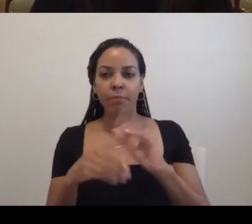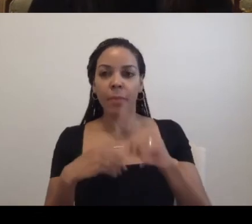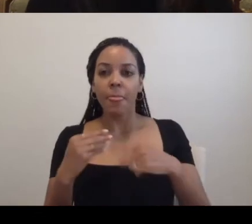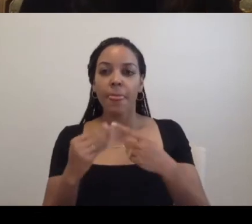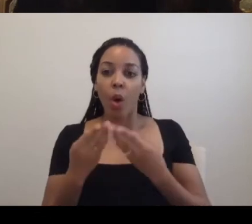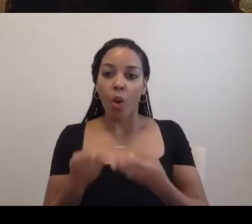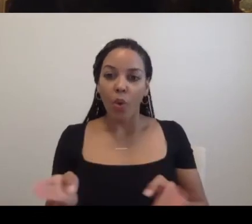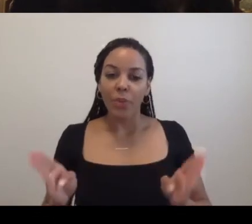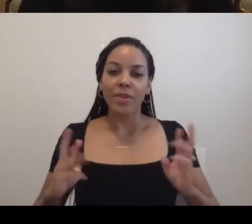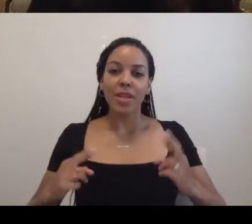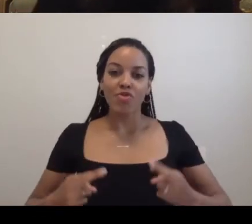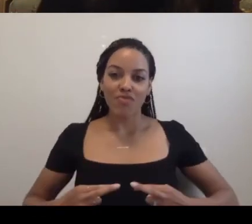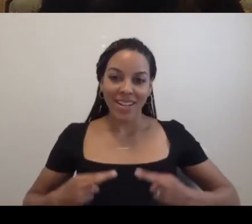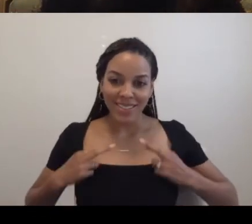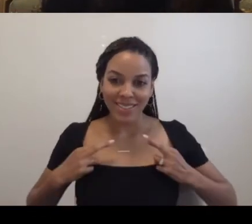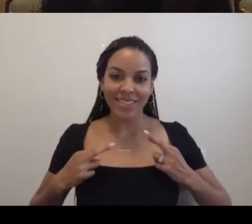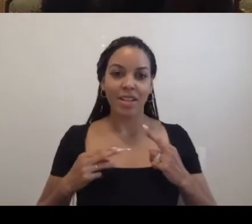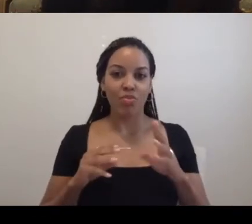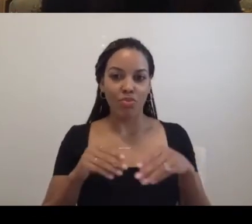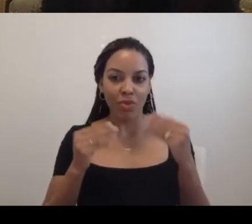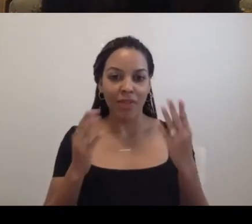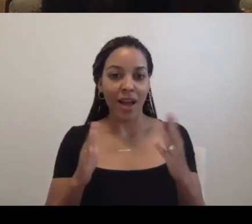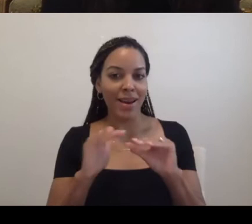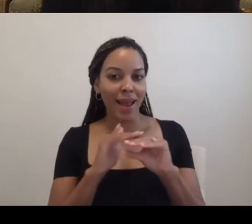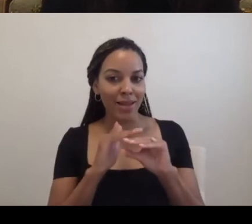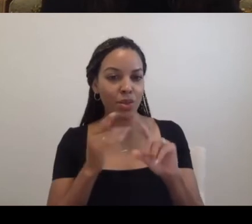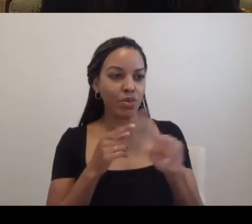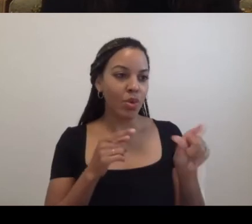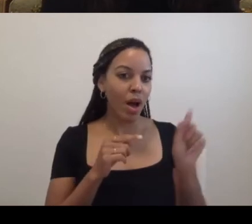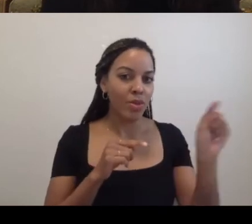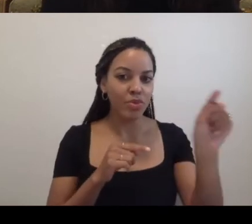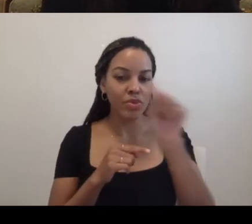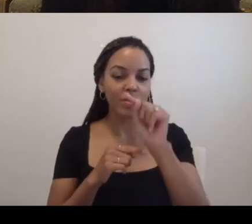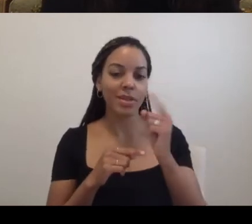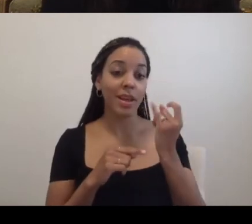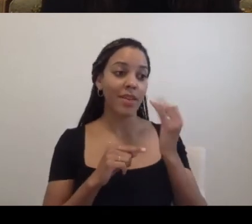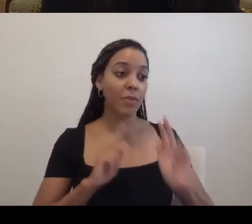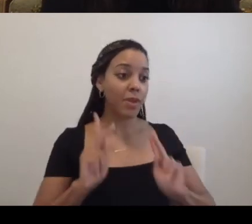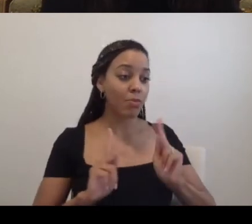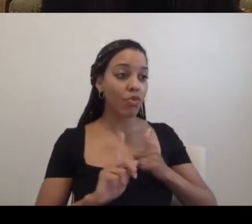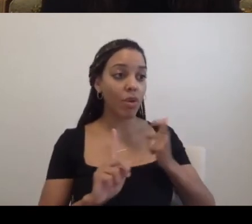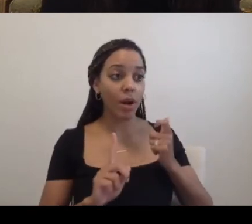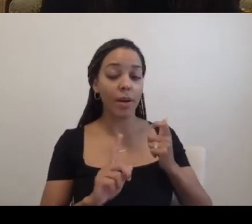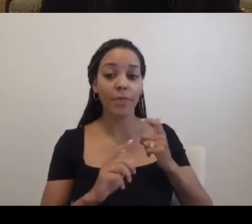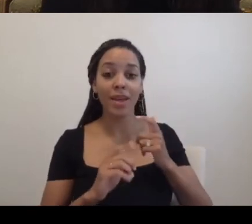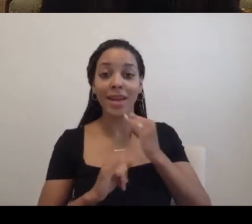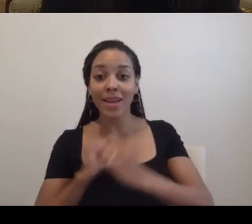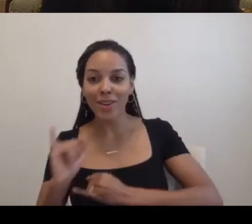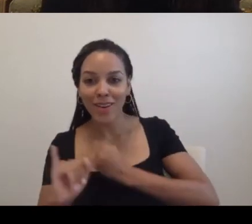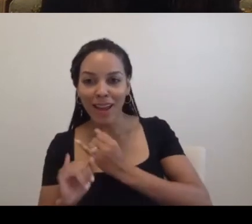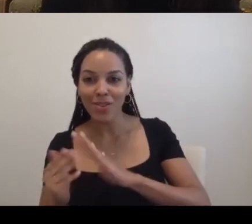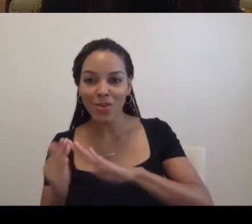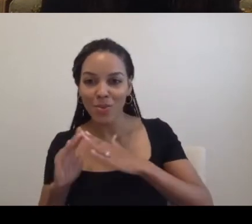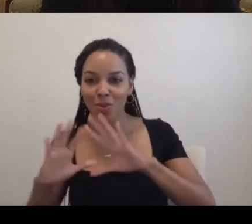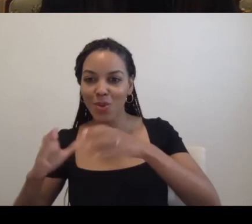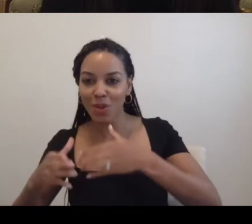residency and providing access to others, whether it be people from community international communities or